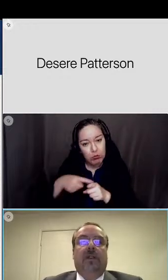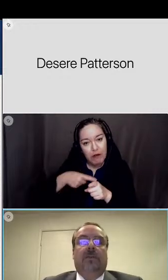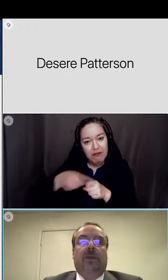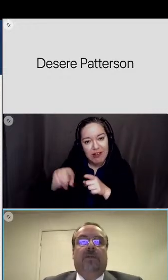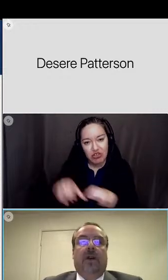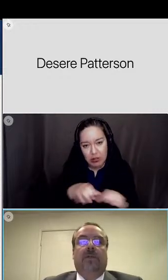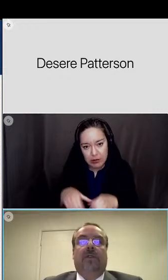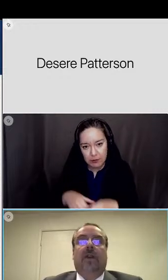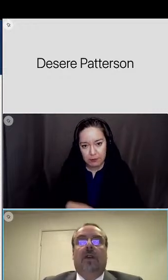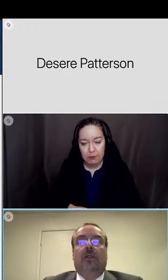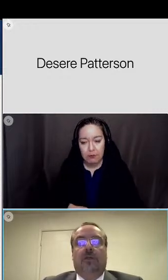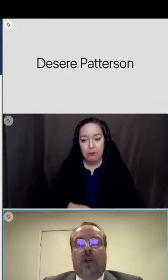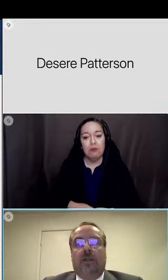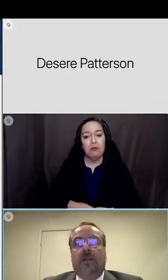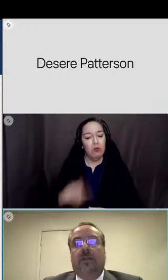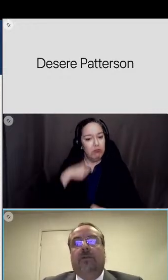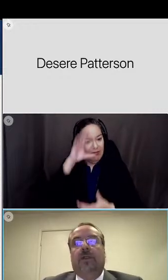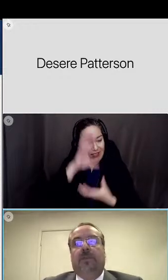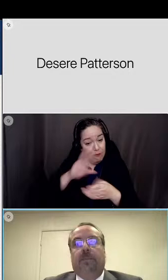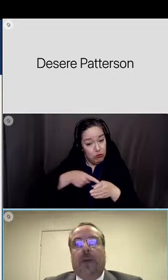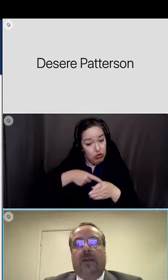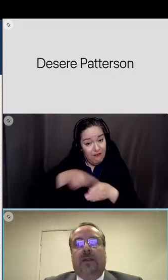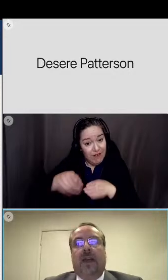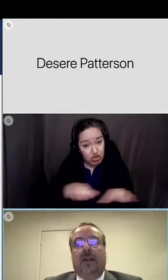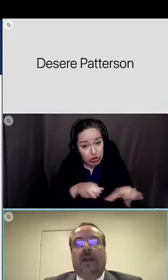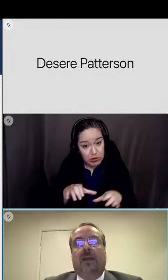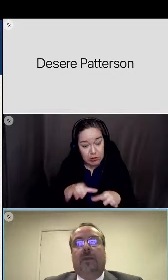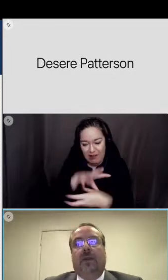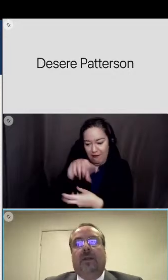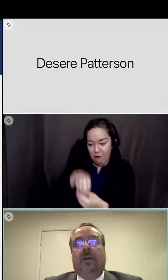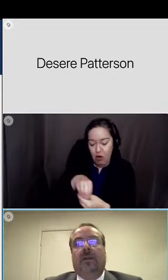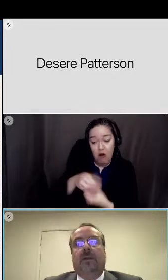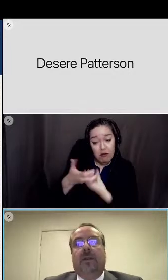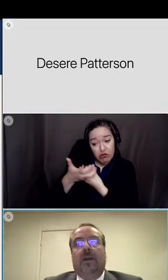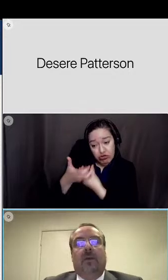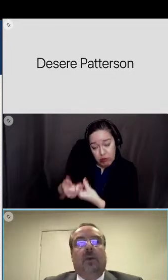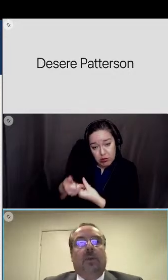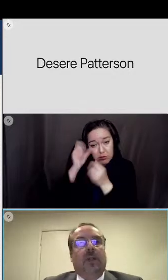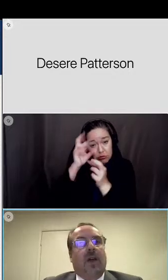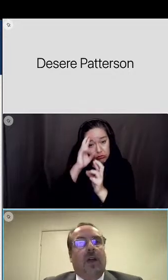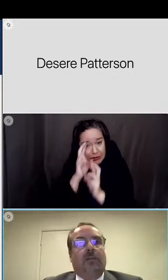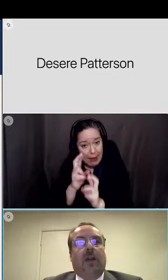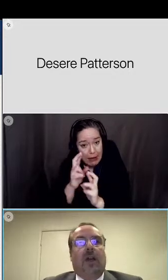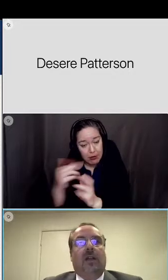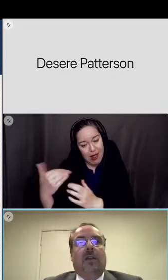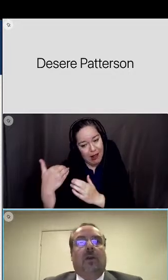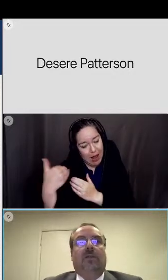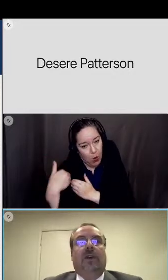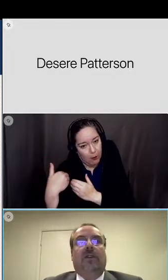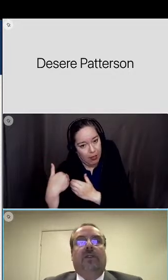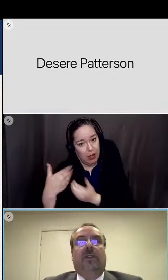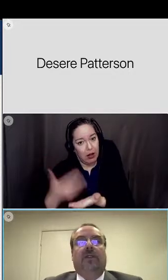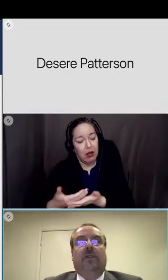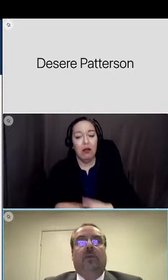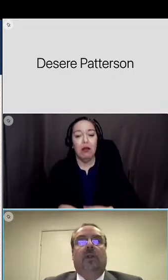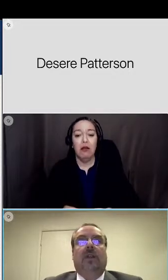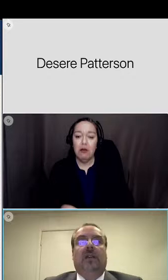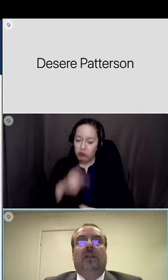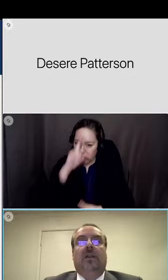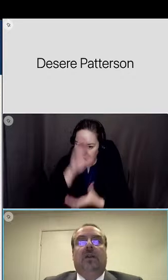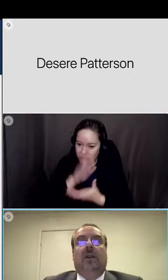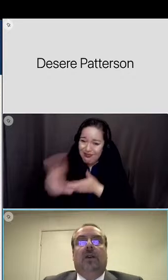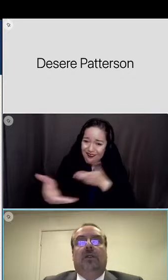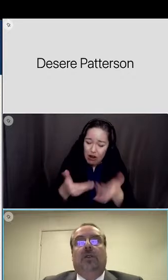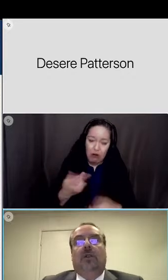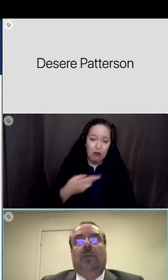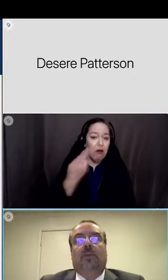professionalism involves trust respect and accountability we believe hiring highly qualified individuals will